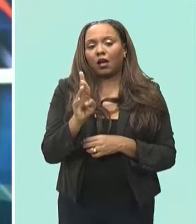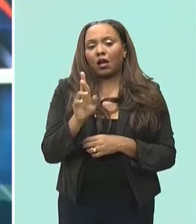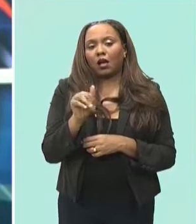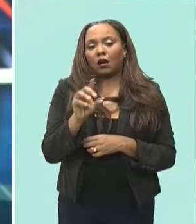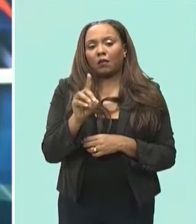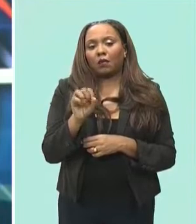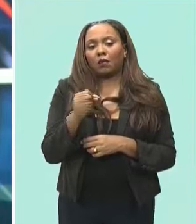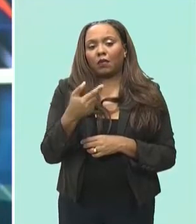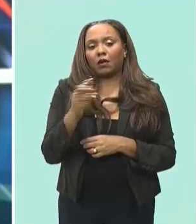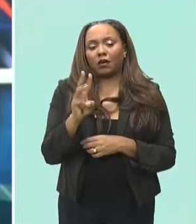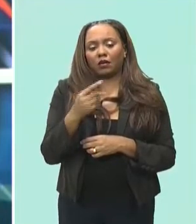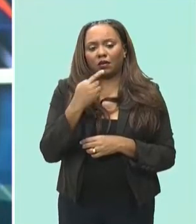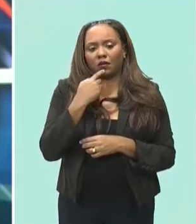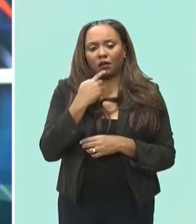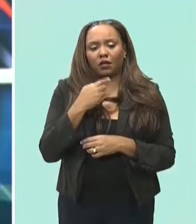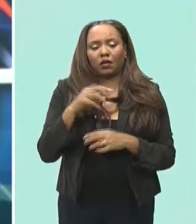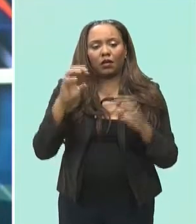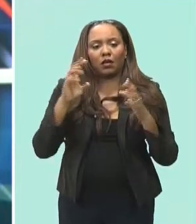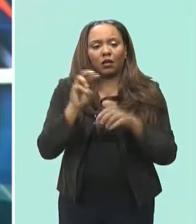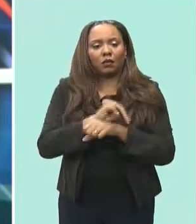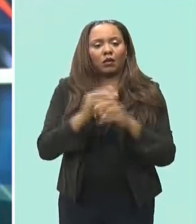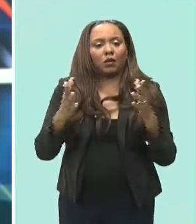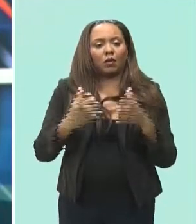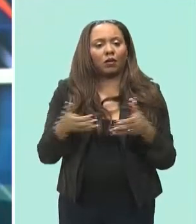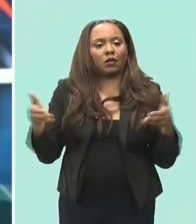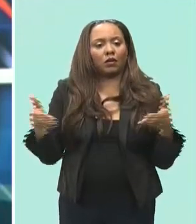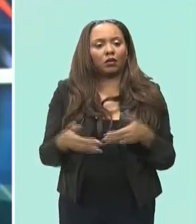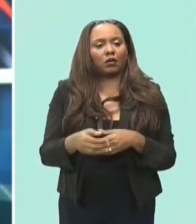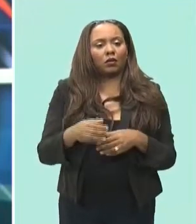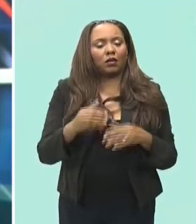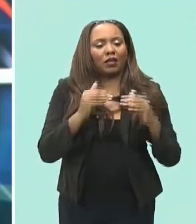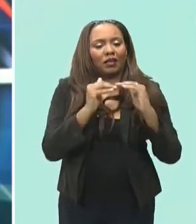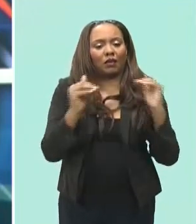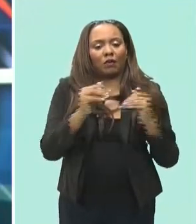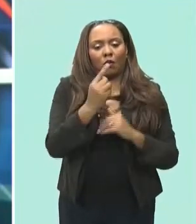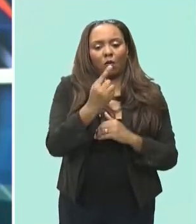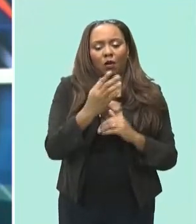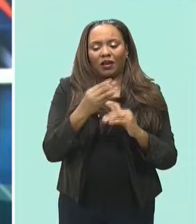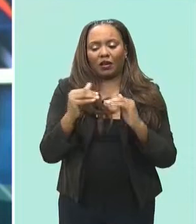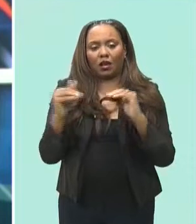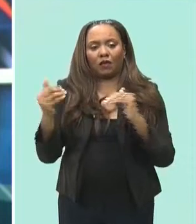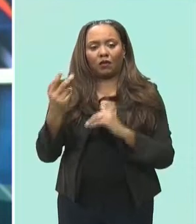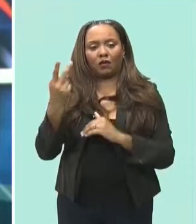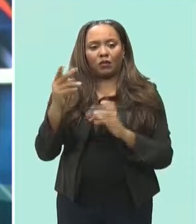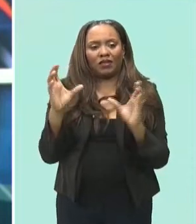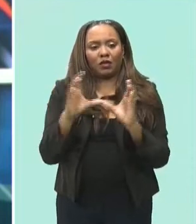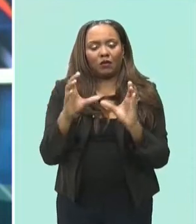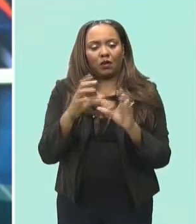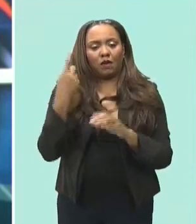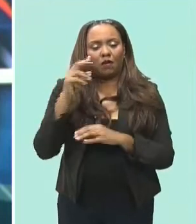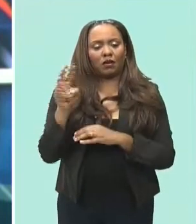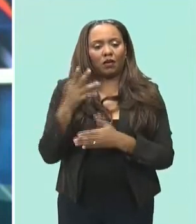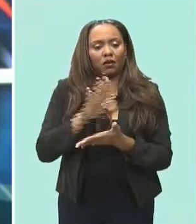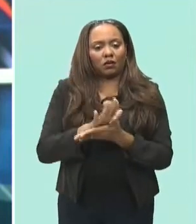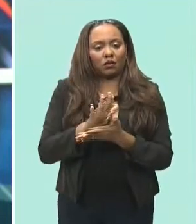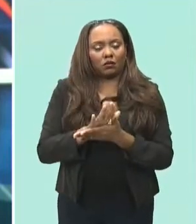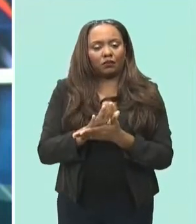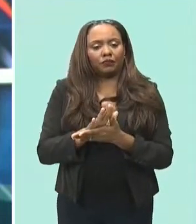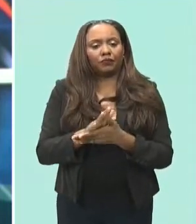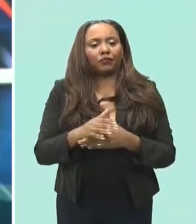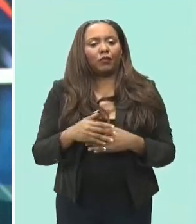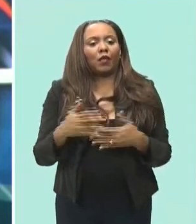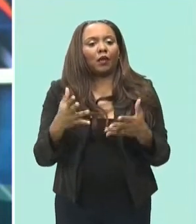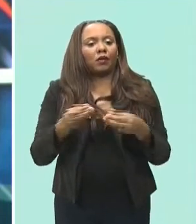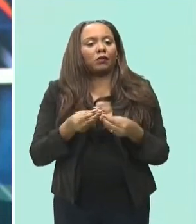introduce levels one and two certification in a number of secondary institutions the ministry is therefore planning to deploy the necessary